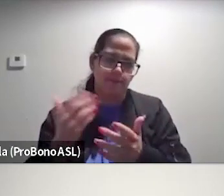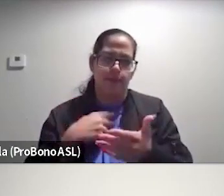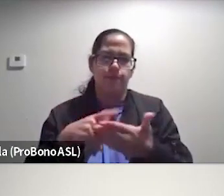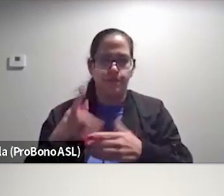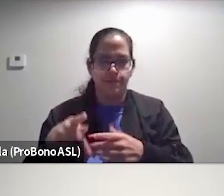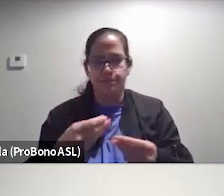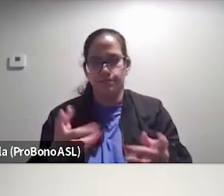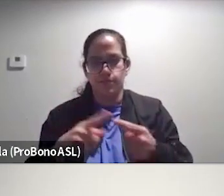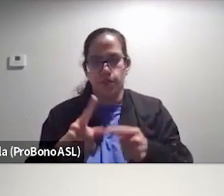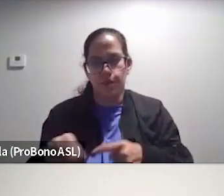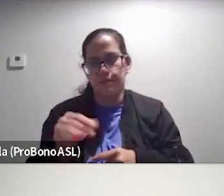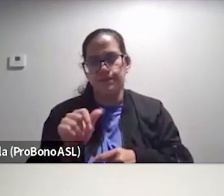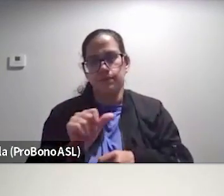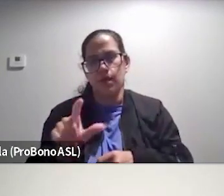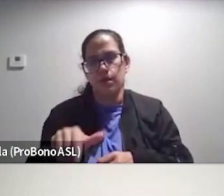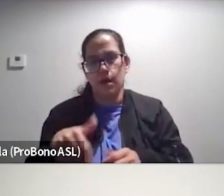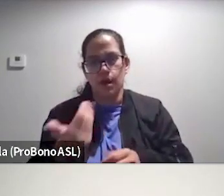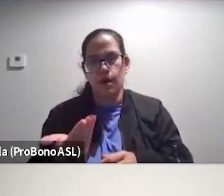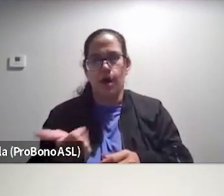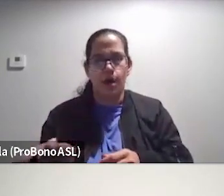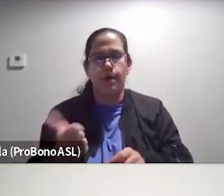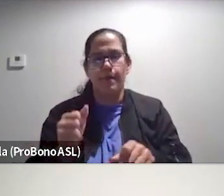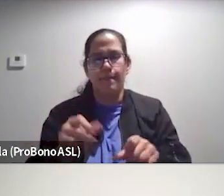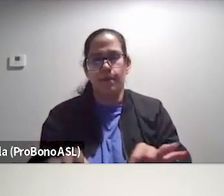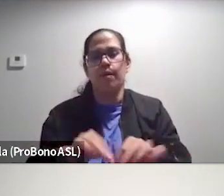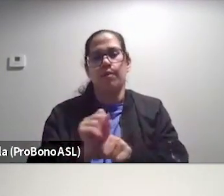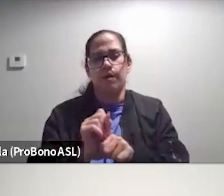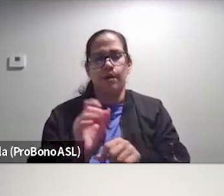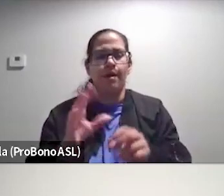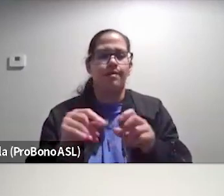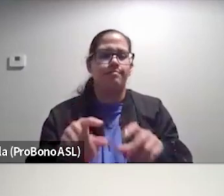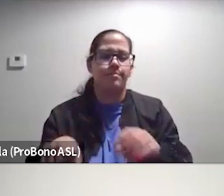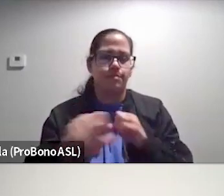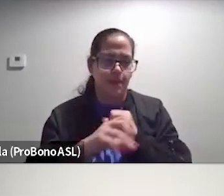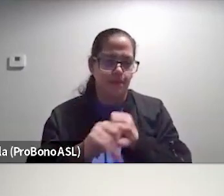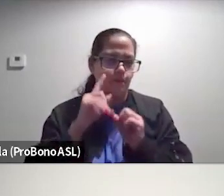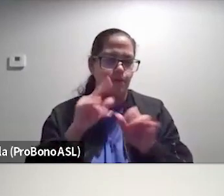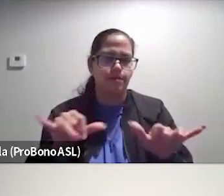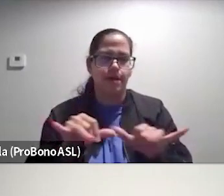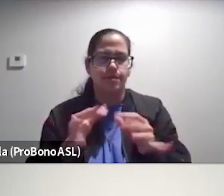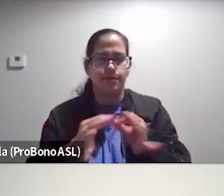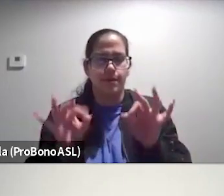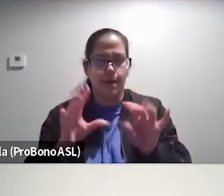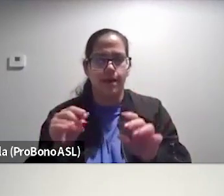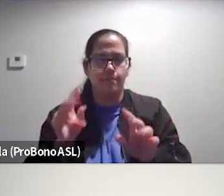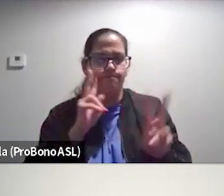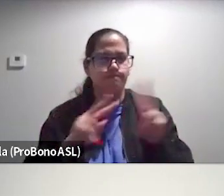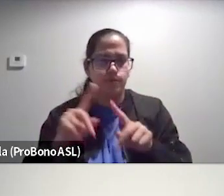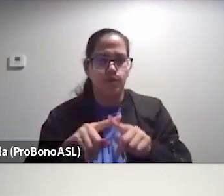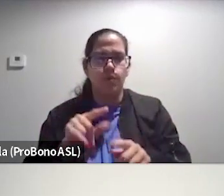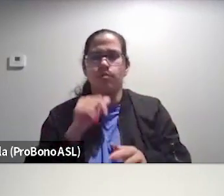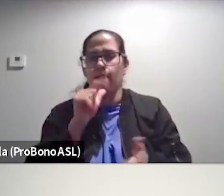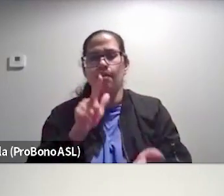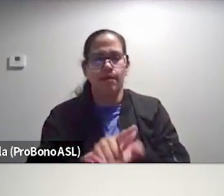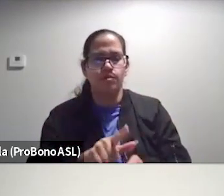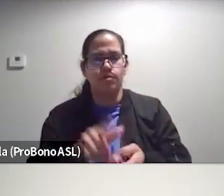you and all the other important work that we are doing, including the campaign for size freedom, which seeks to make it illegal to discriminate based